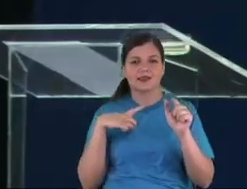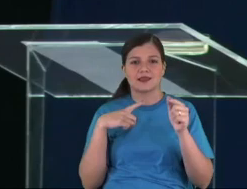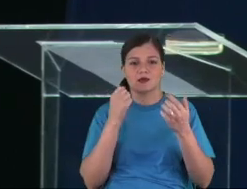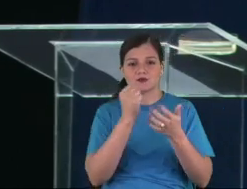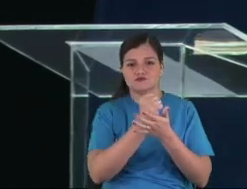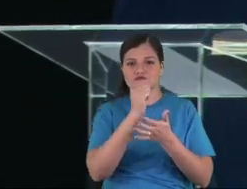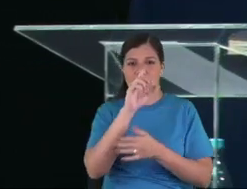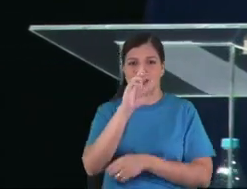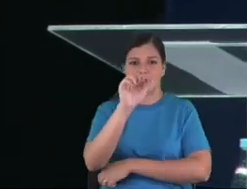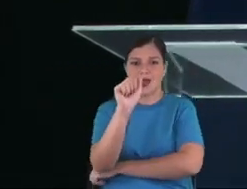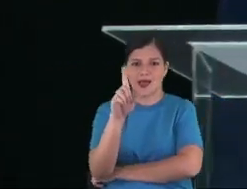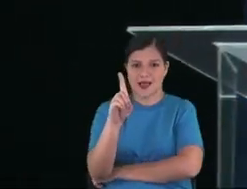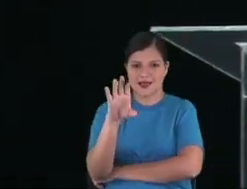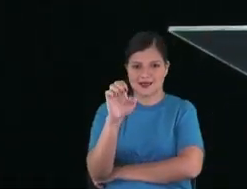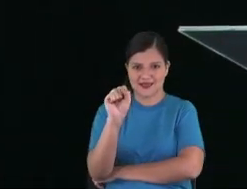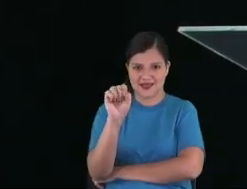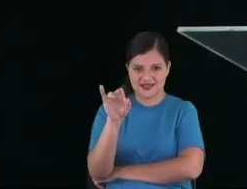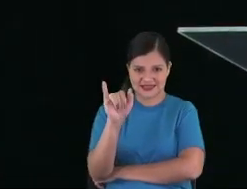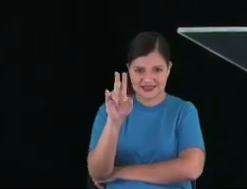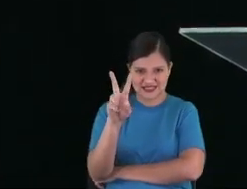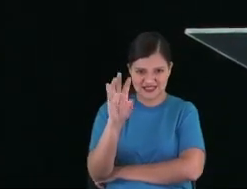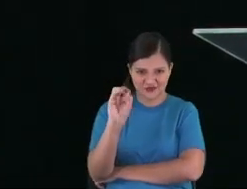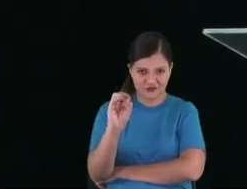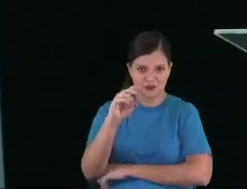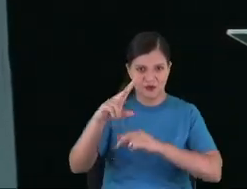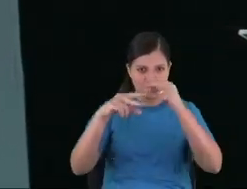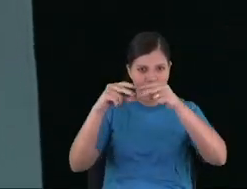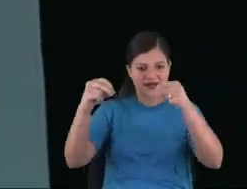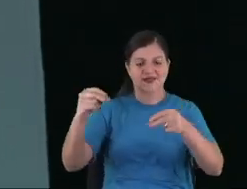Have some stickers to give to the dad.